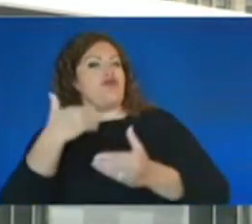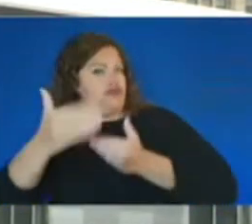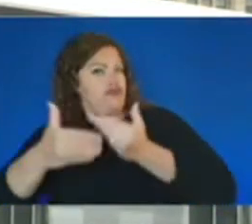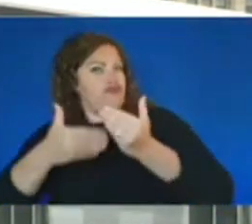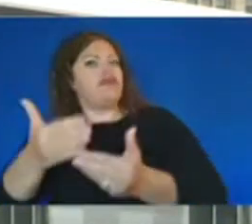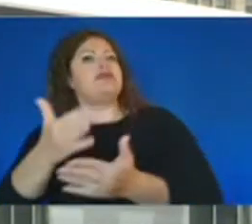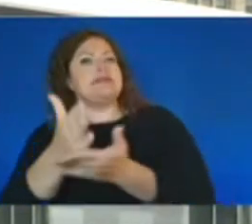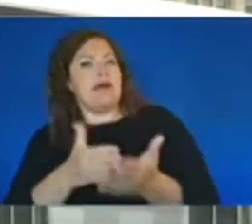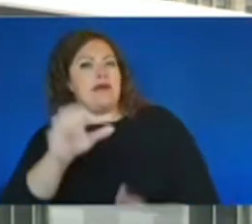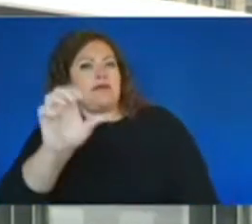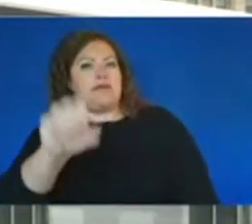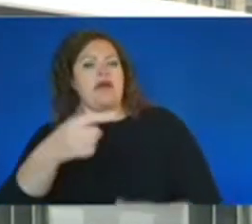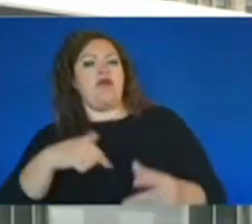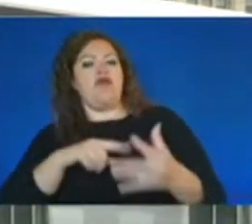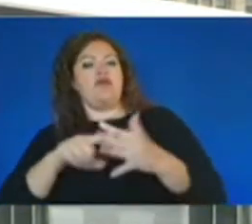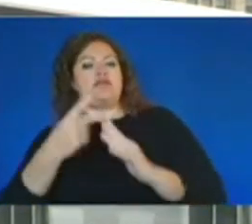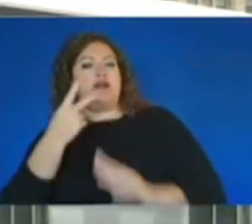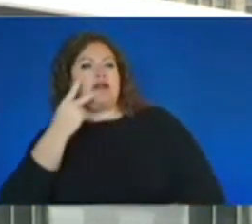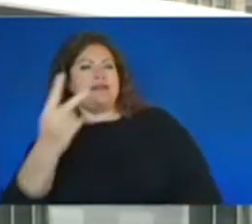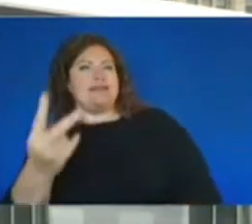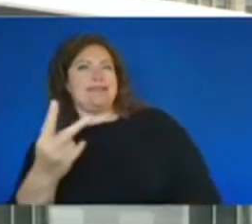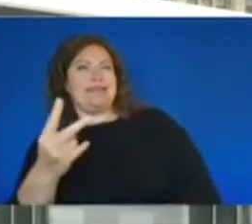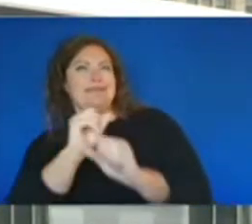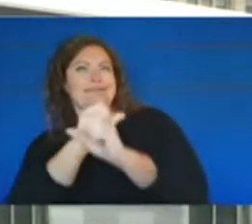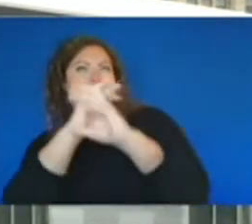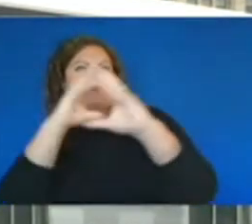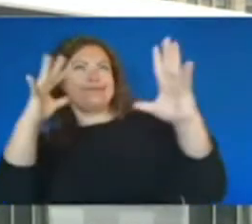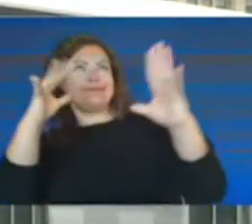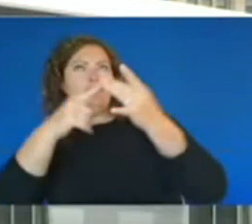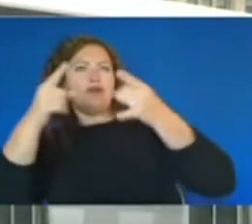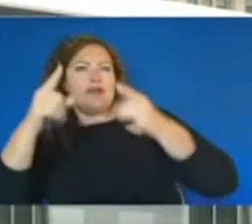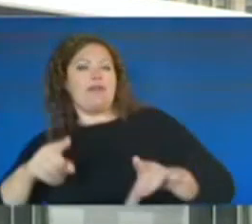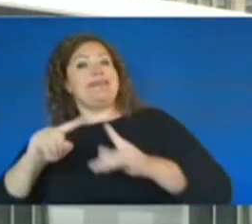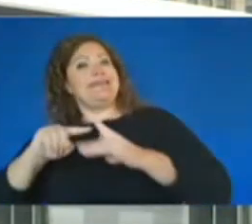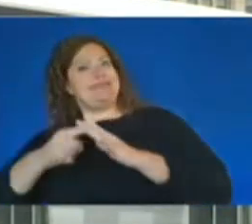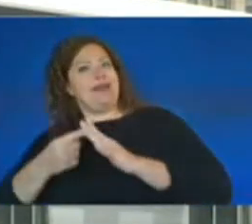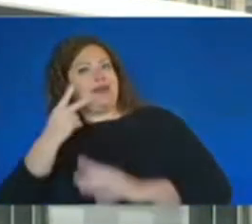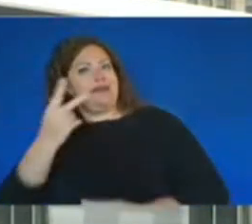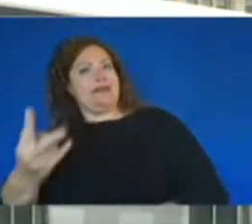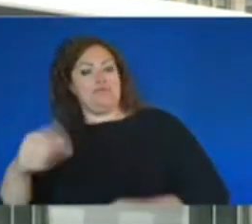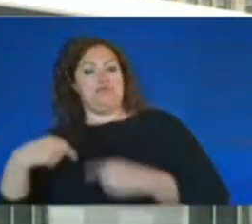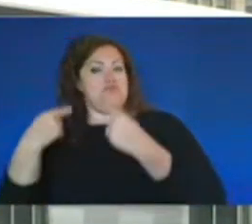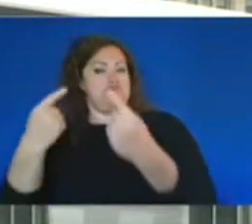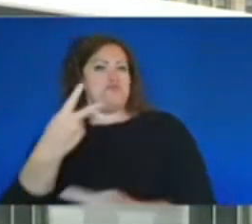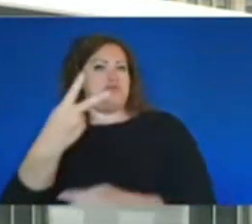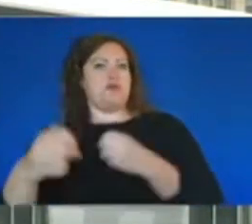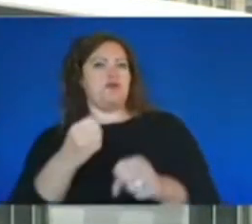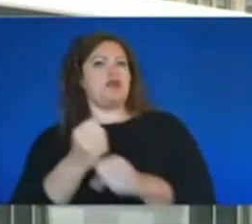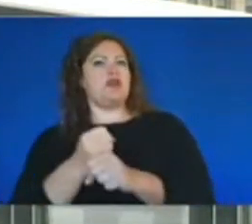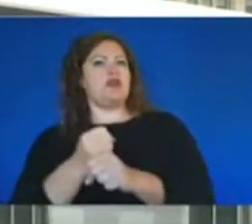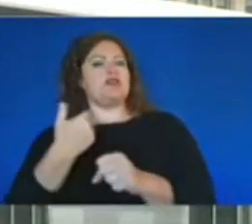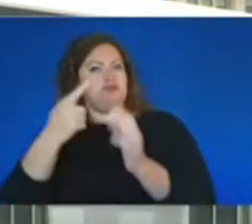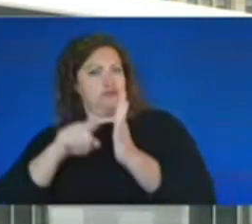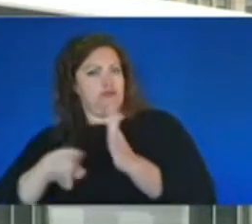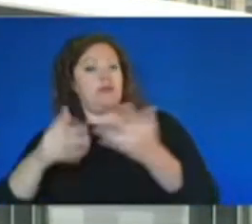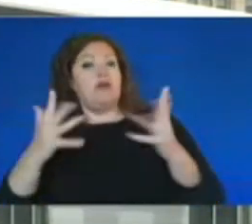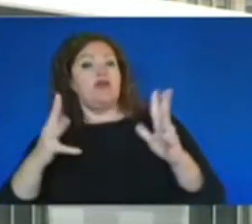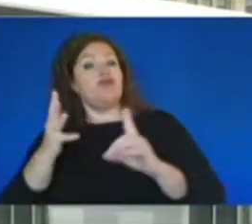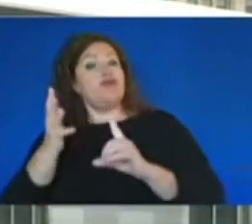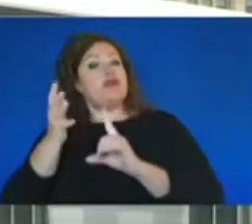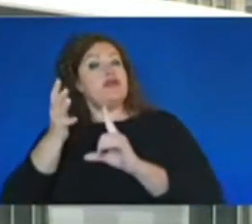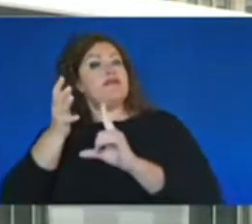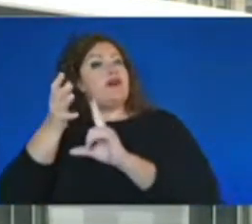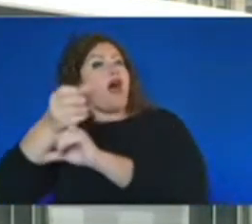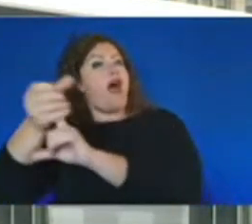We're starting to see a picture of what happened. I say starting to. Over these past two years, that picture has come together. We have made arrests that are not directly